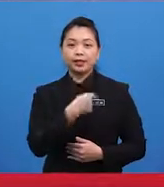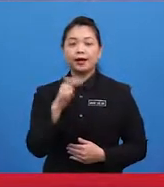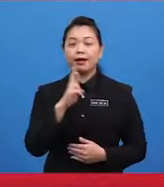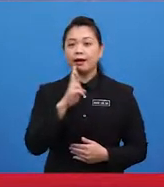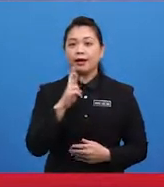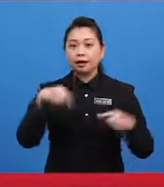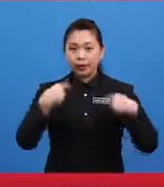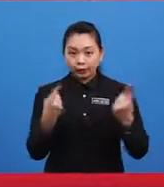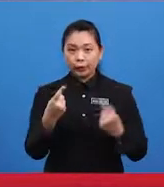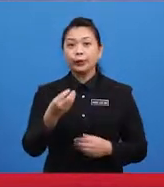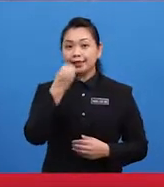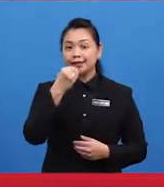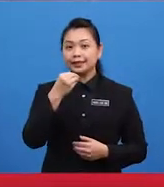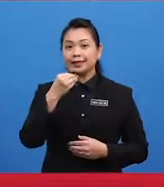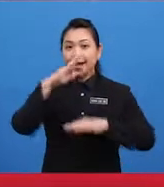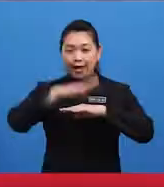eat at a restaurant.